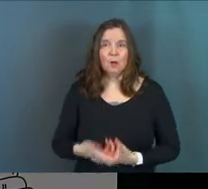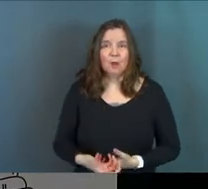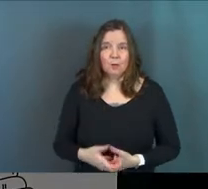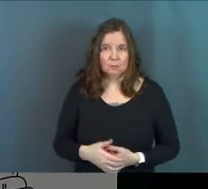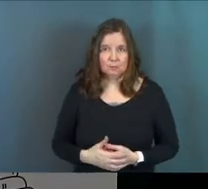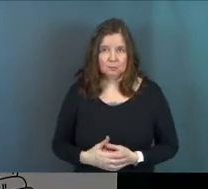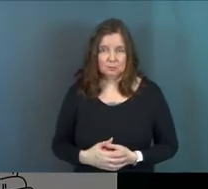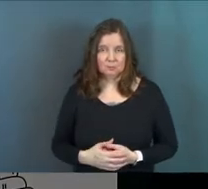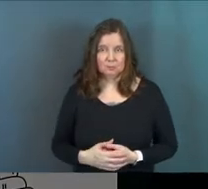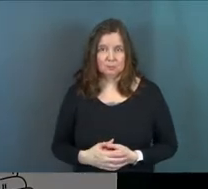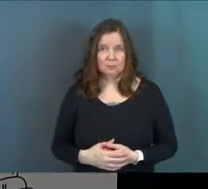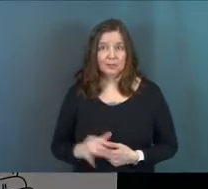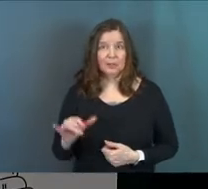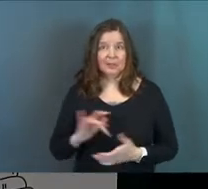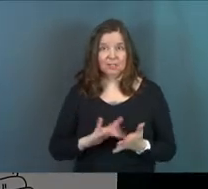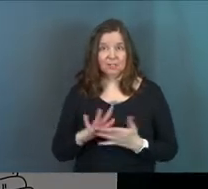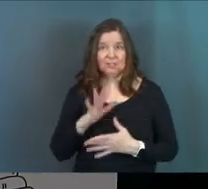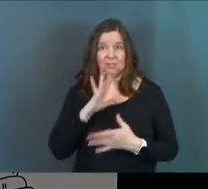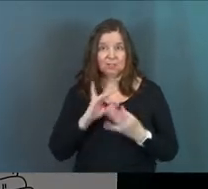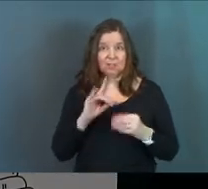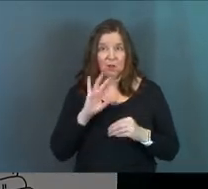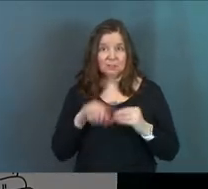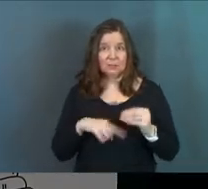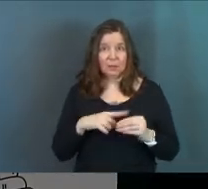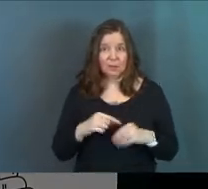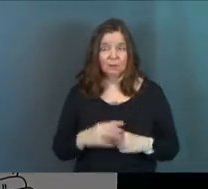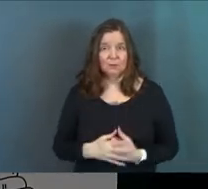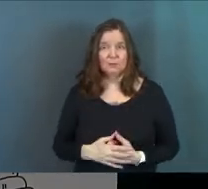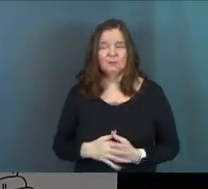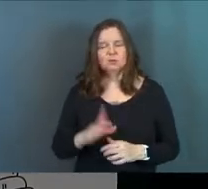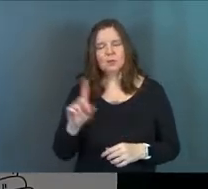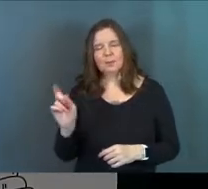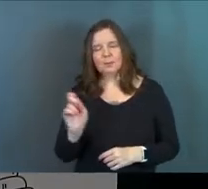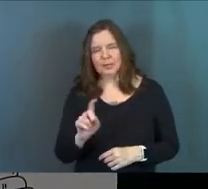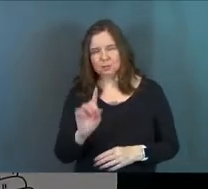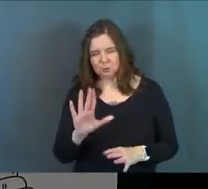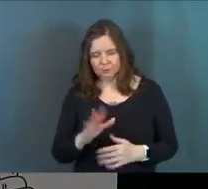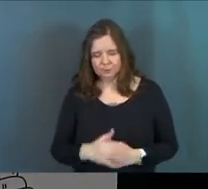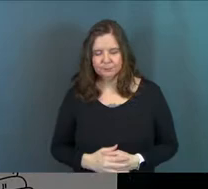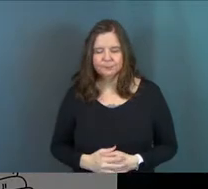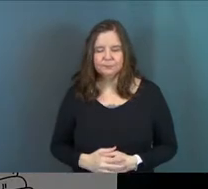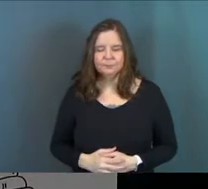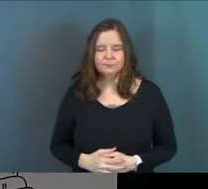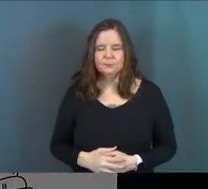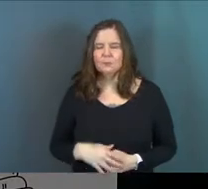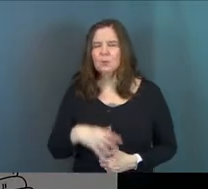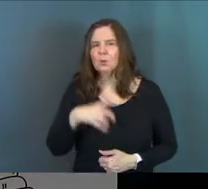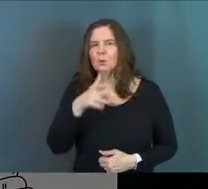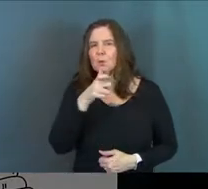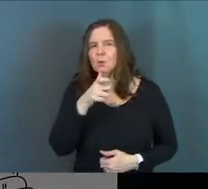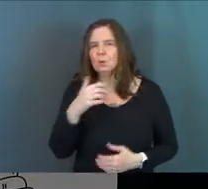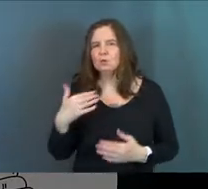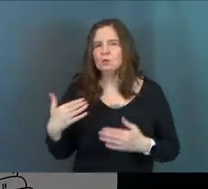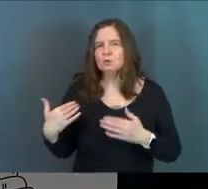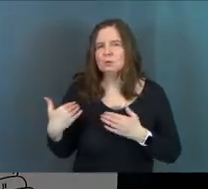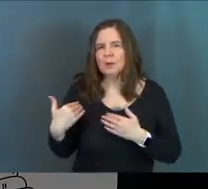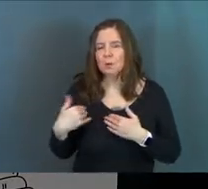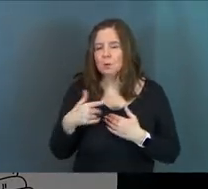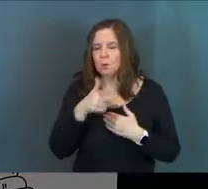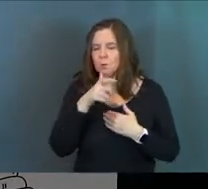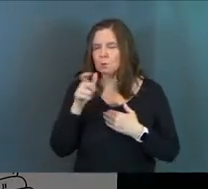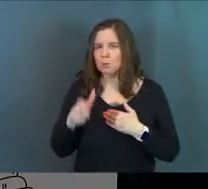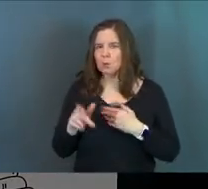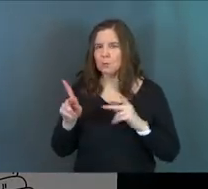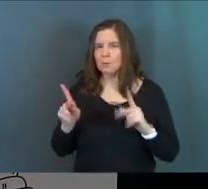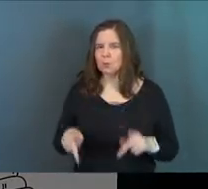like Jesus talks about. Let me ask you this, okay? Whose responsibility, who is